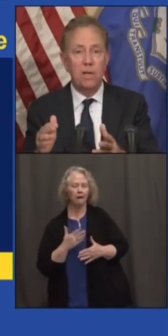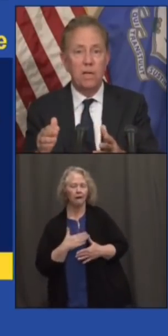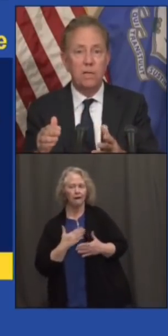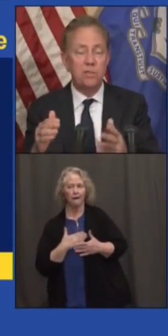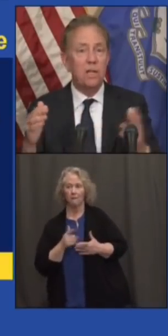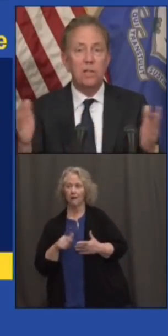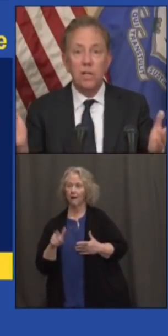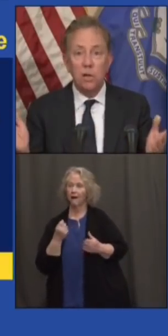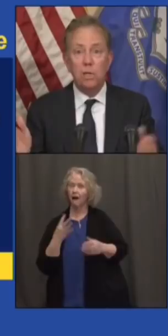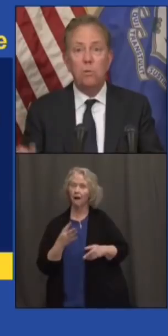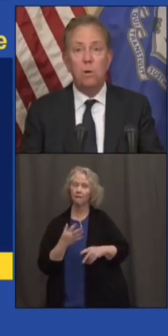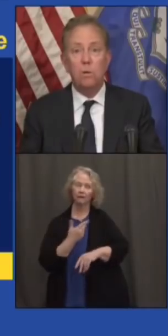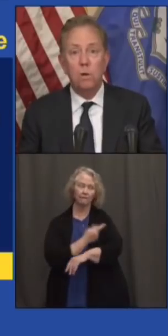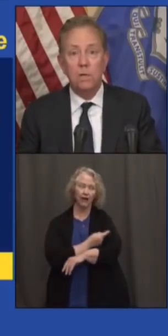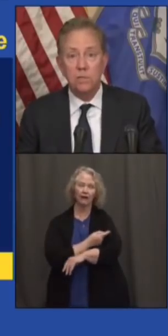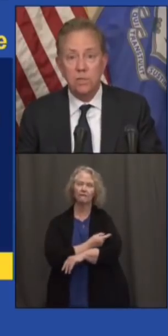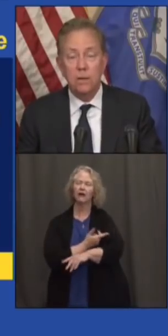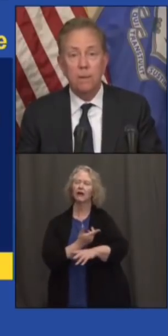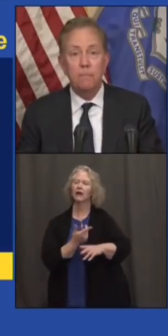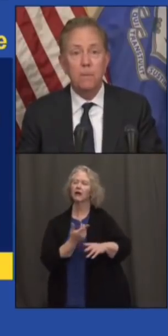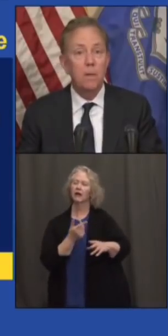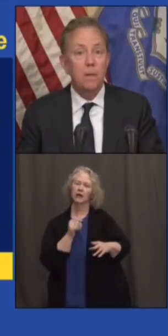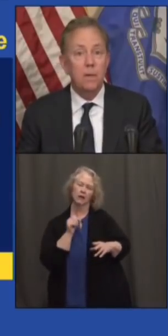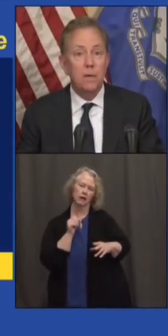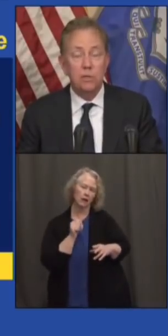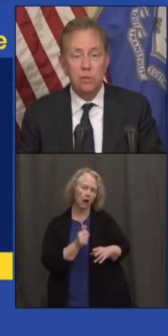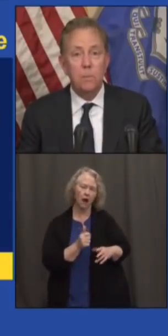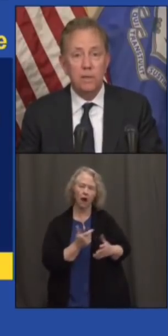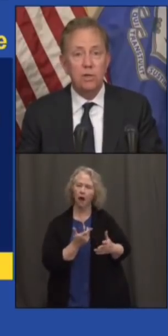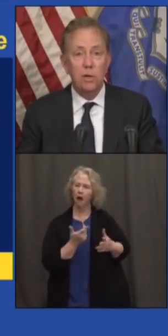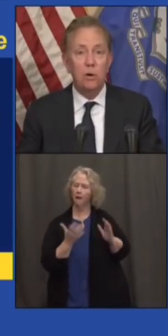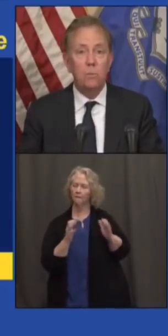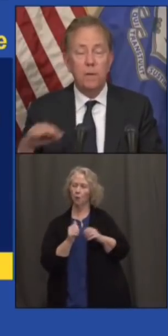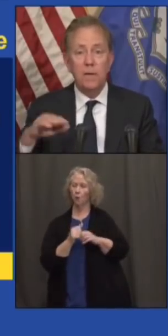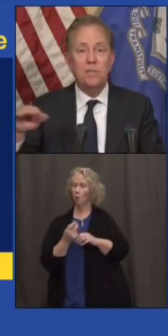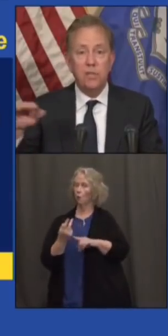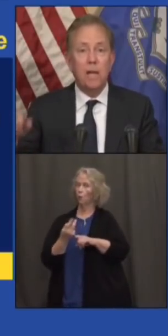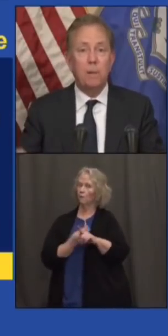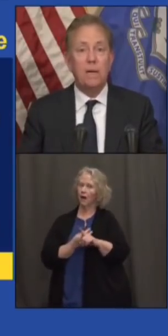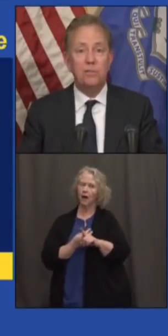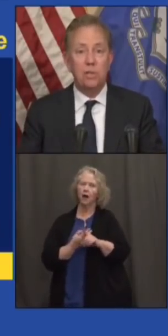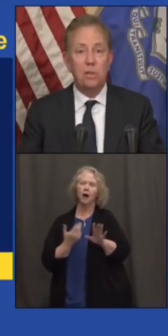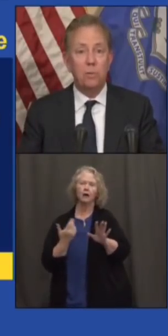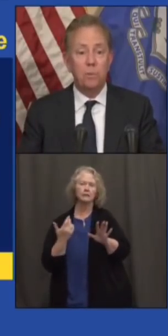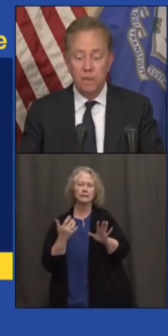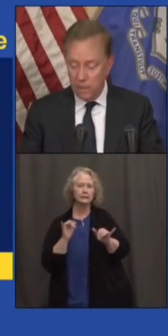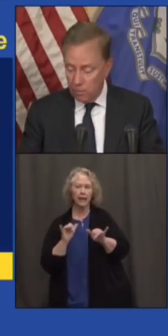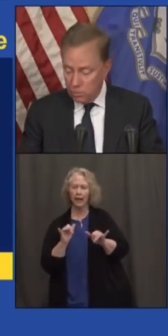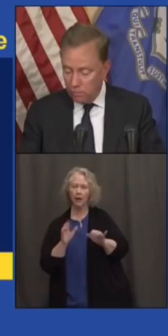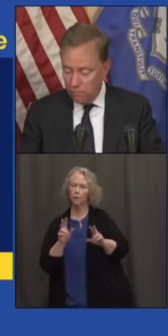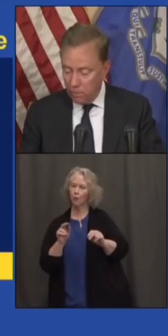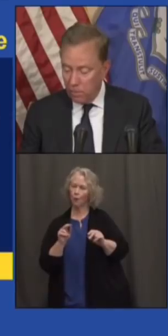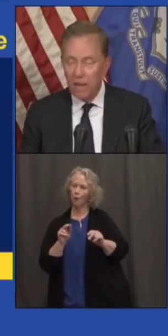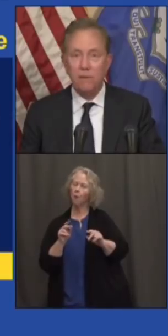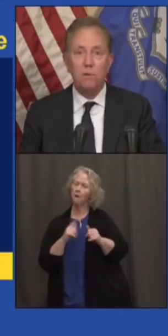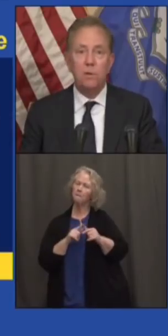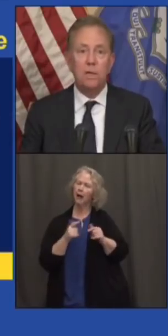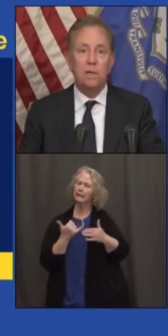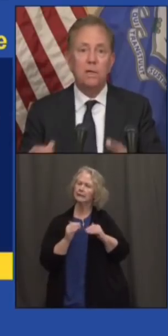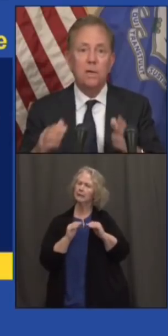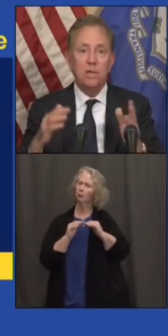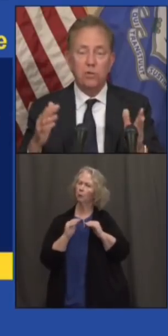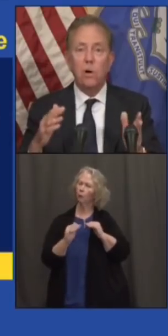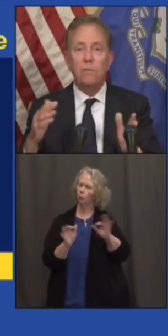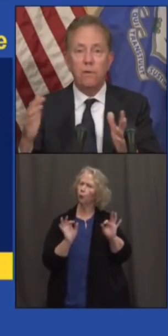vaccinated is not nearly what it was two months ago, but it has stabilized a little bit. And I'm also very thankful